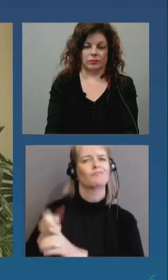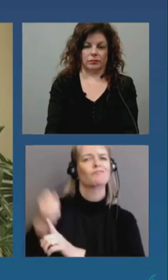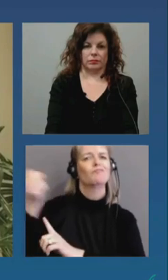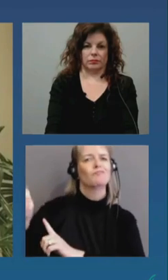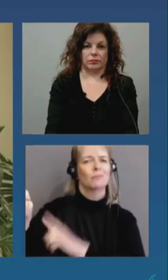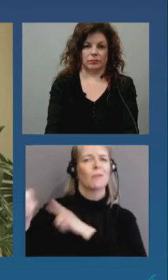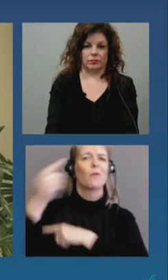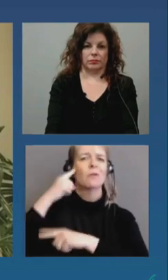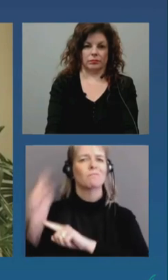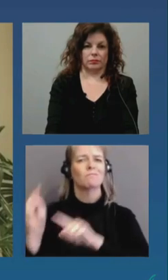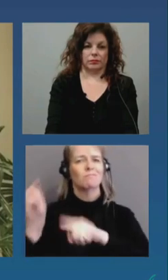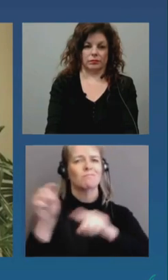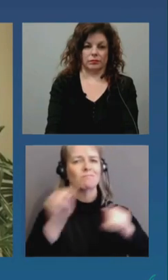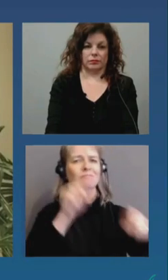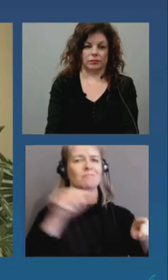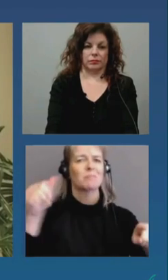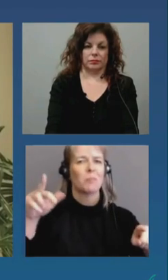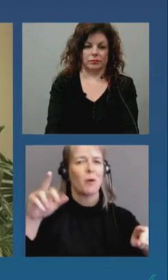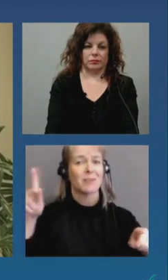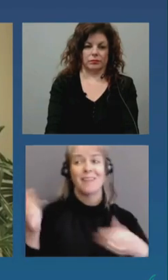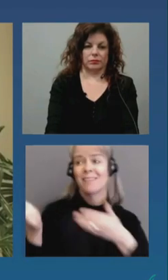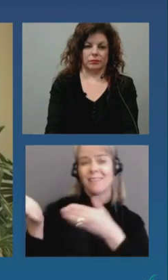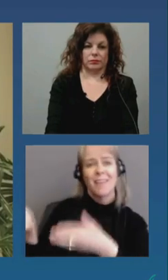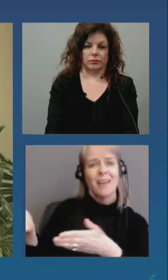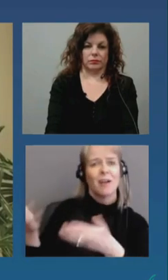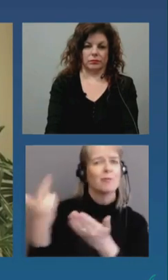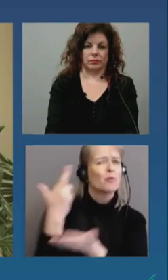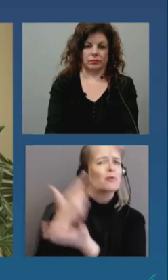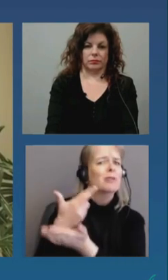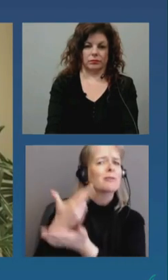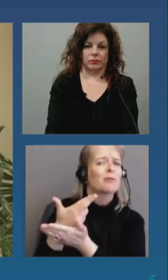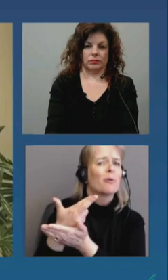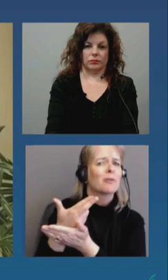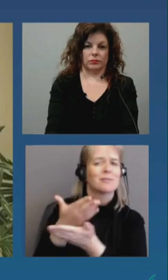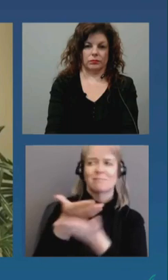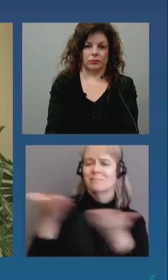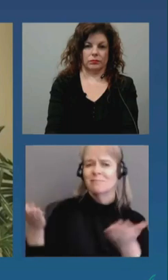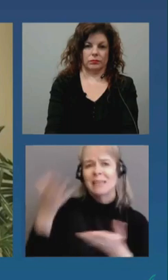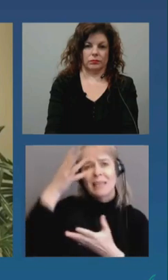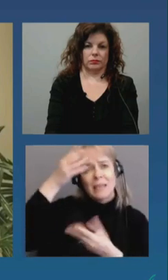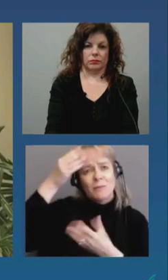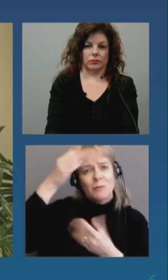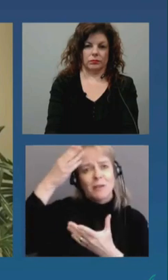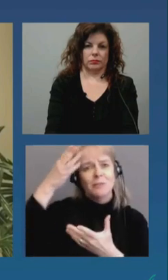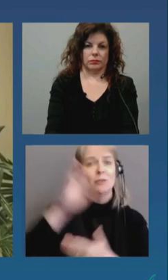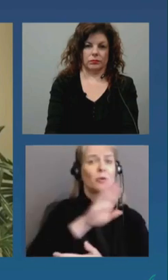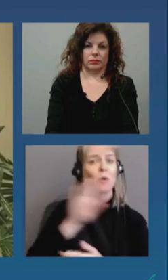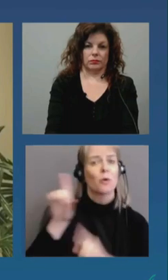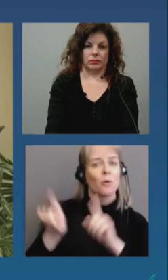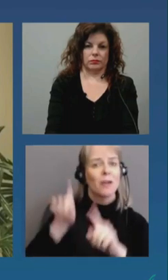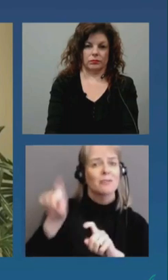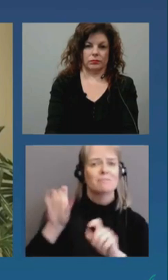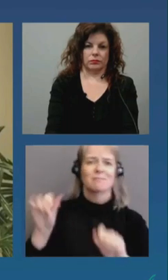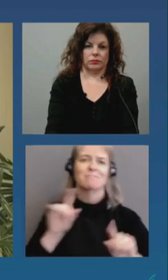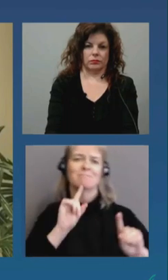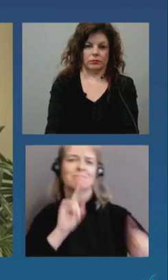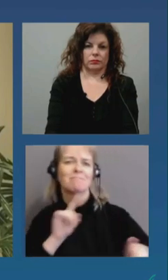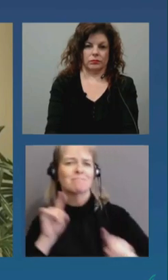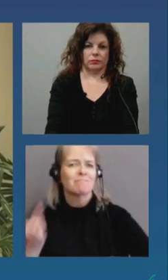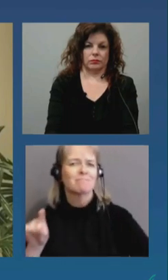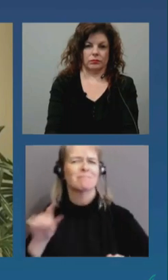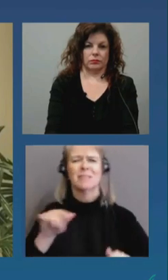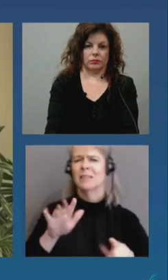live on-the-spot resources that help residents by offering valuable information, answering your questions, and helping to explain any